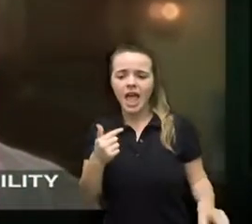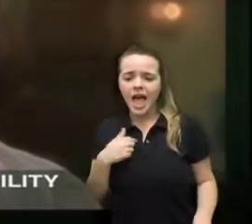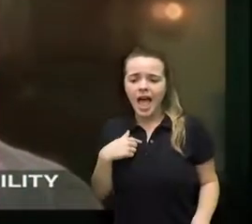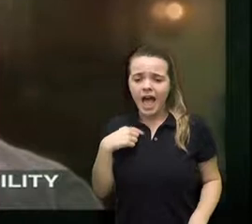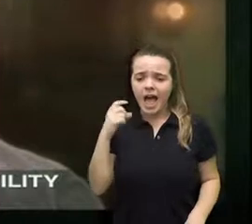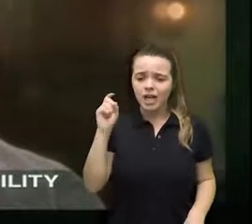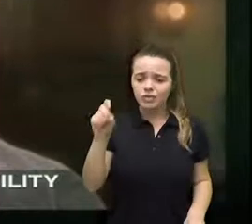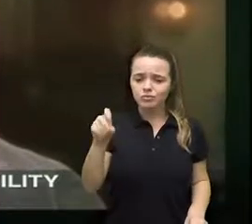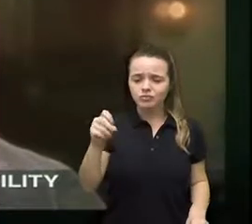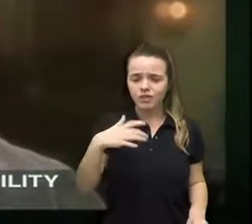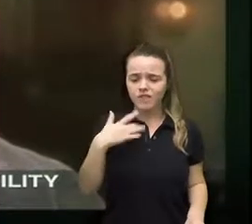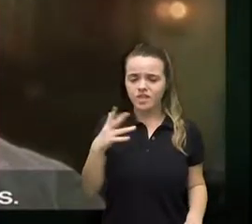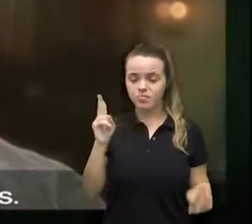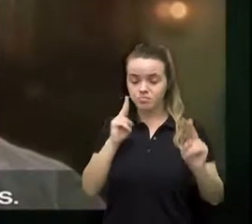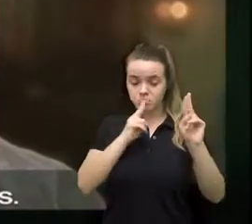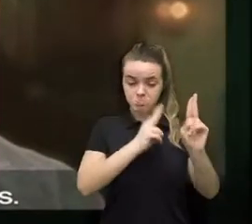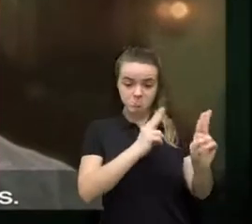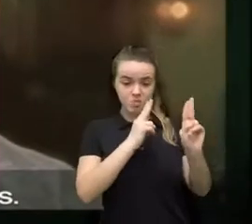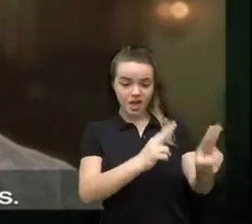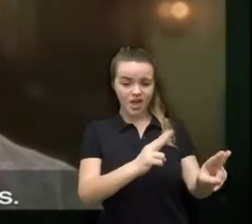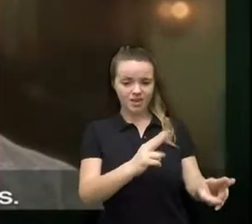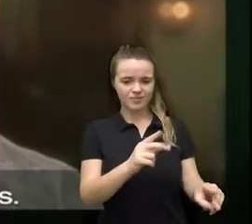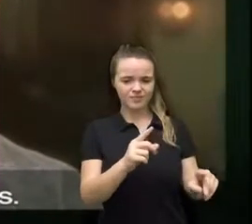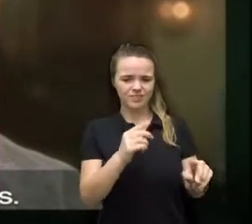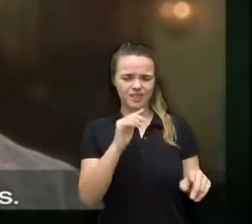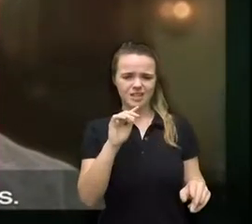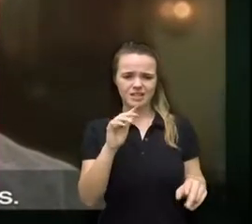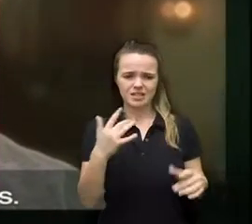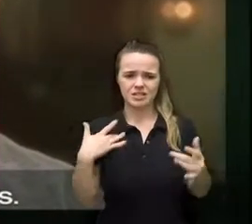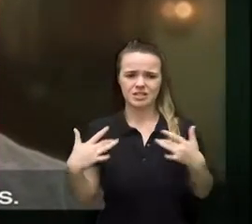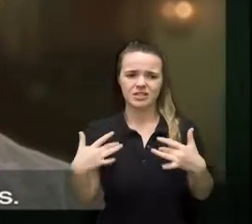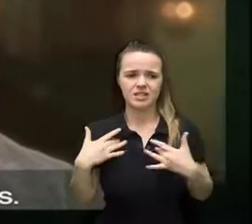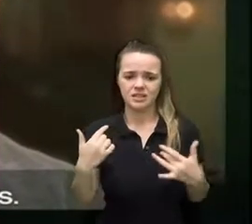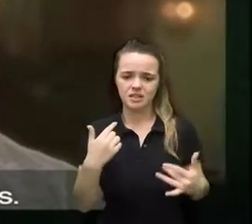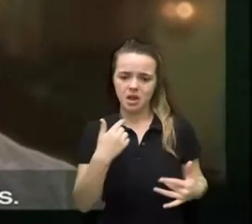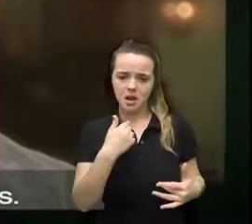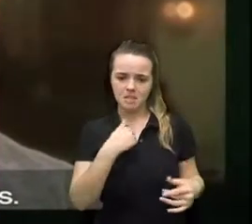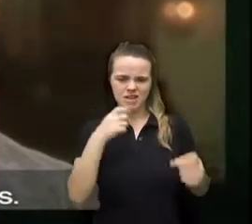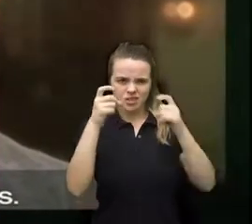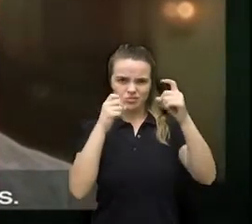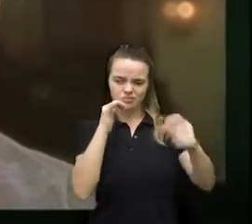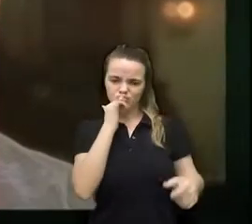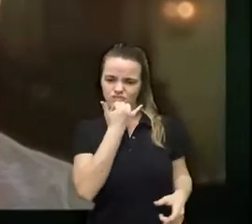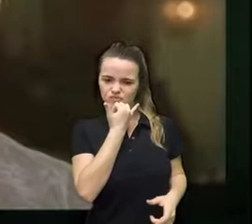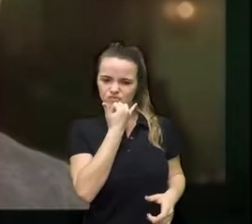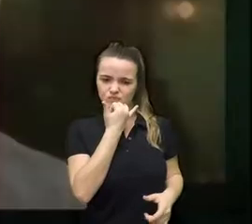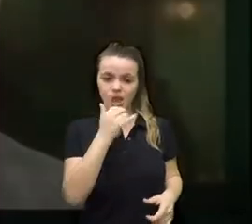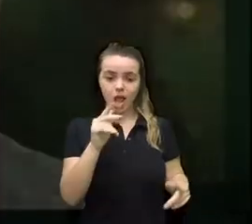distinction between nobility and common citizens which happily is foreign to Americans